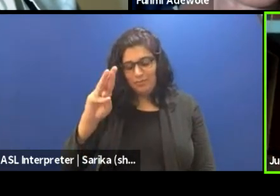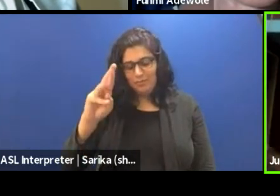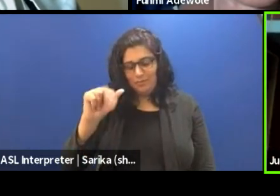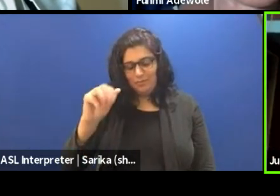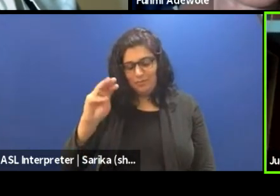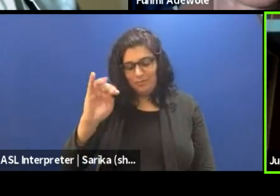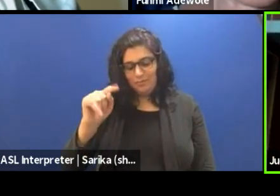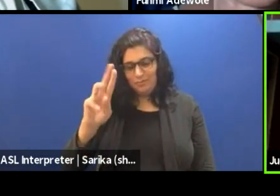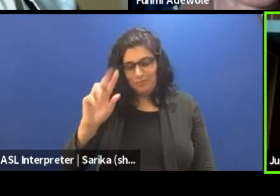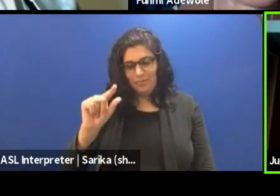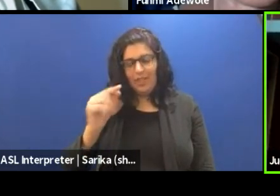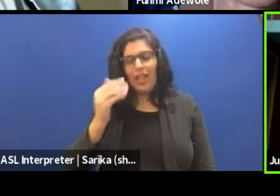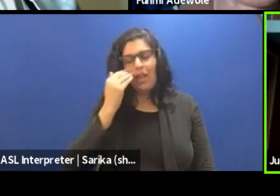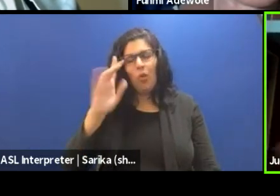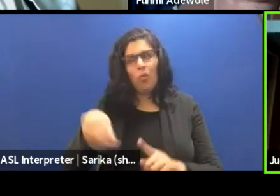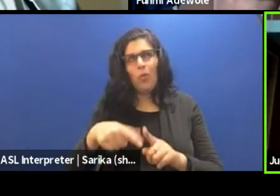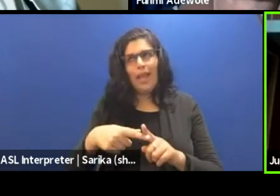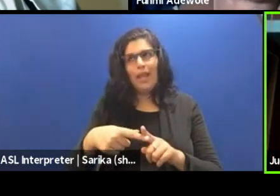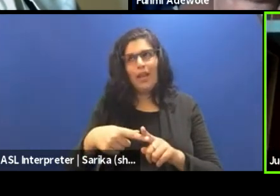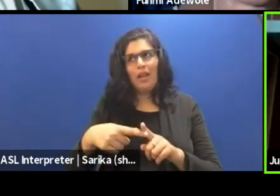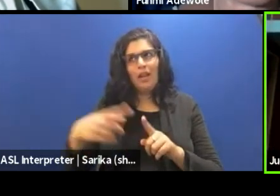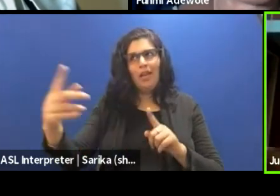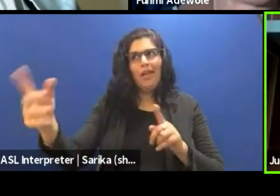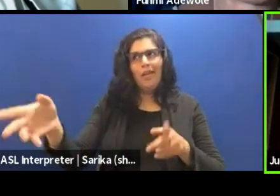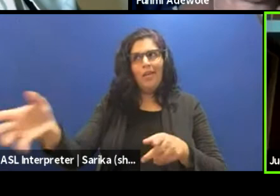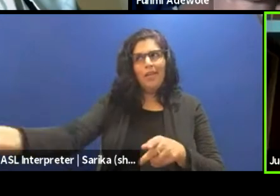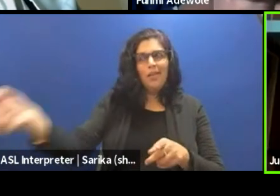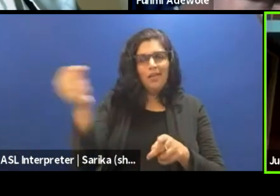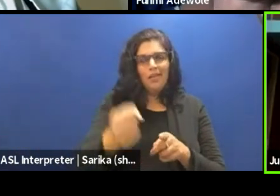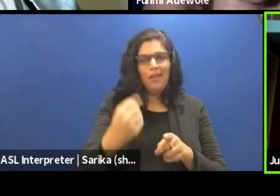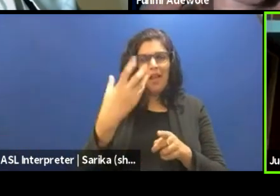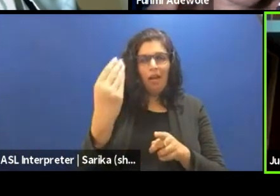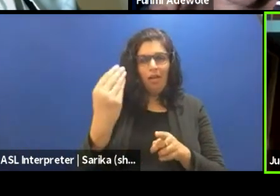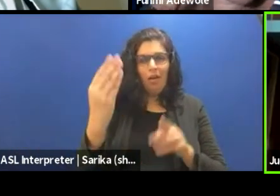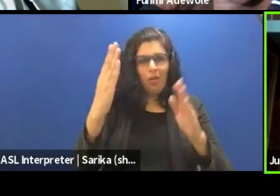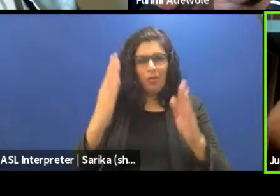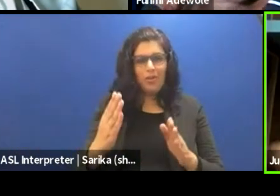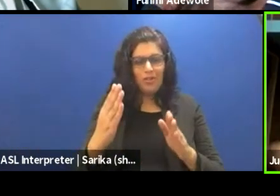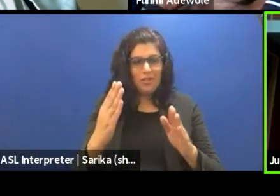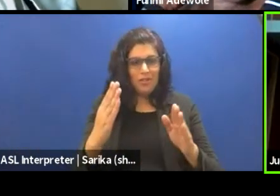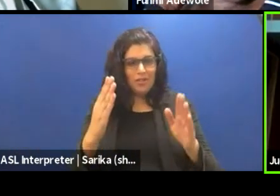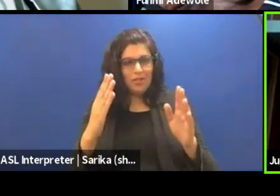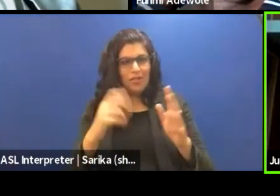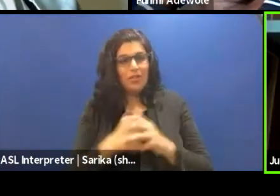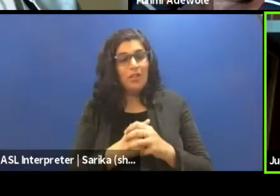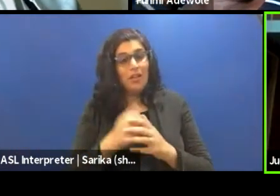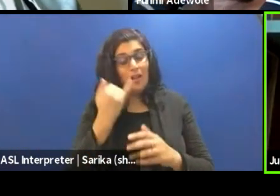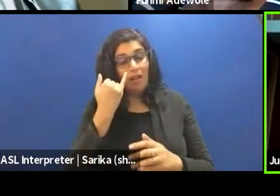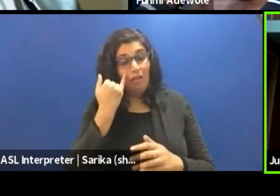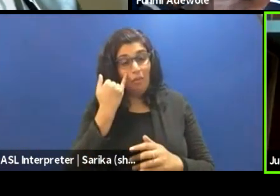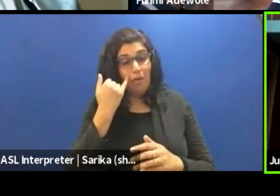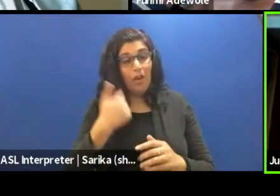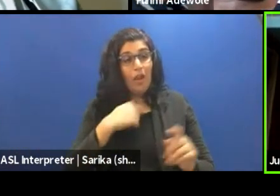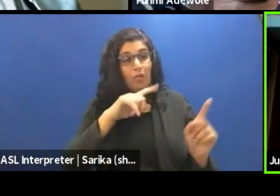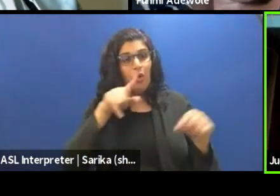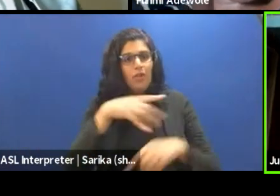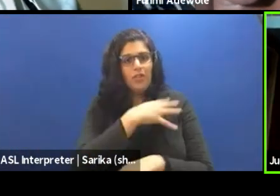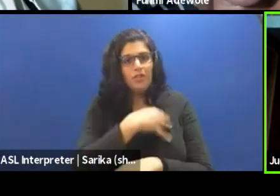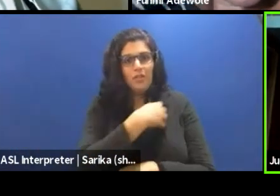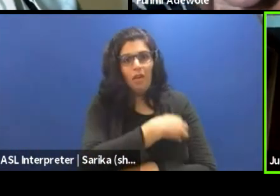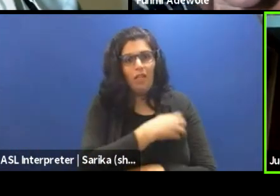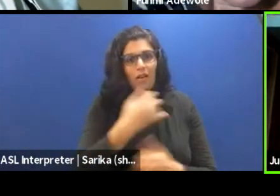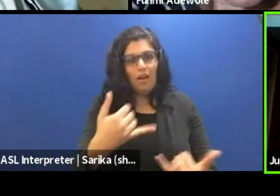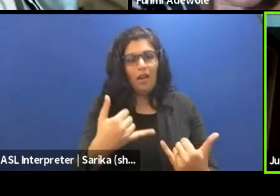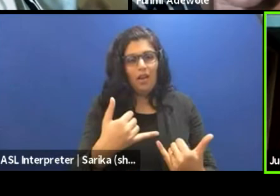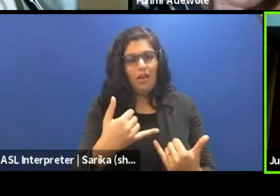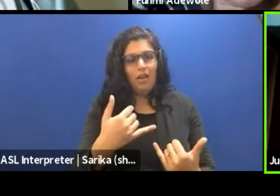external person who gives a certain understanding or direction as it can send. Because if I was going to Scotland now, I don't